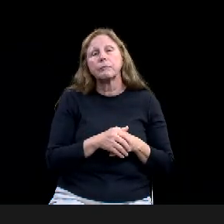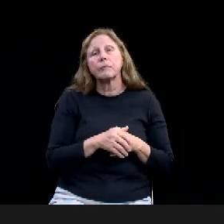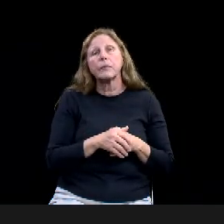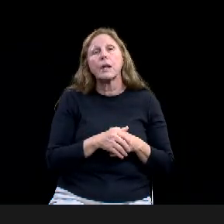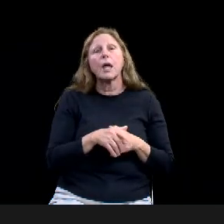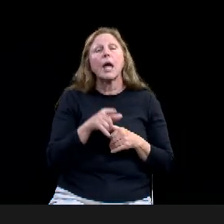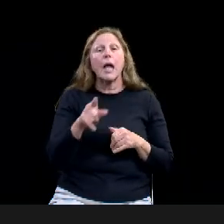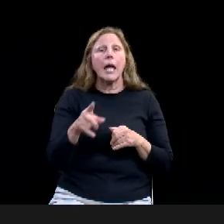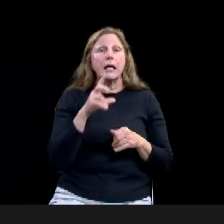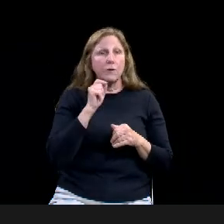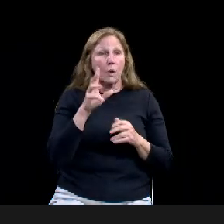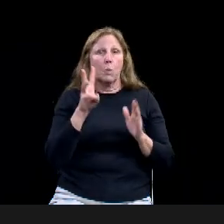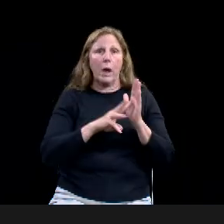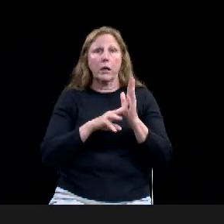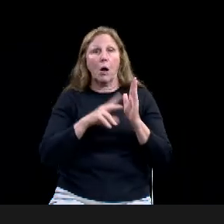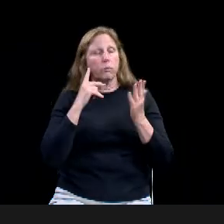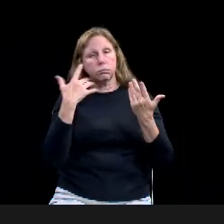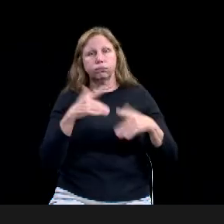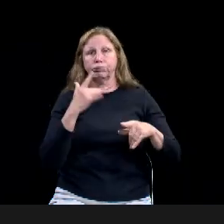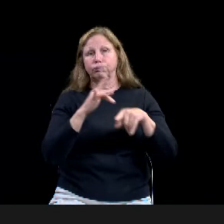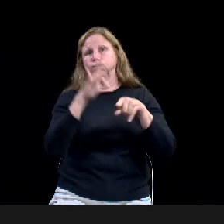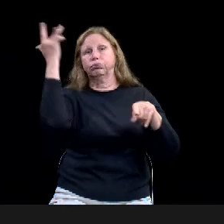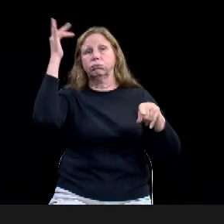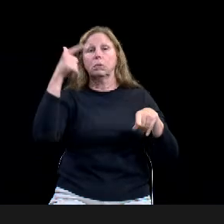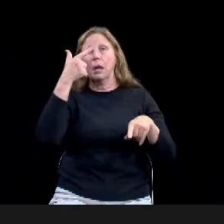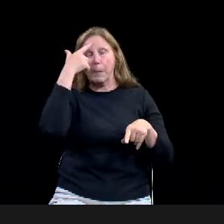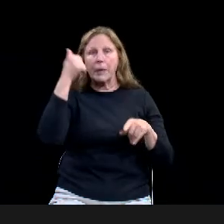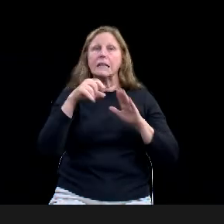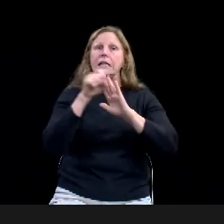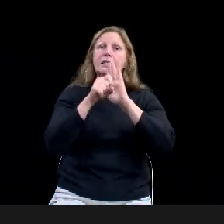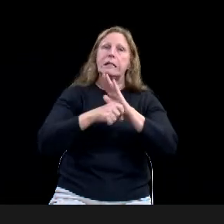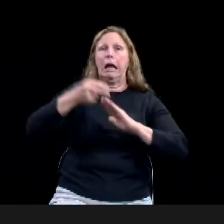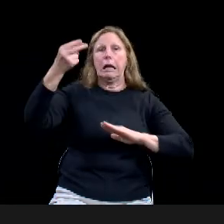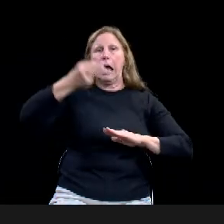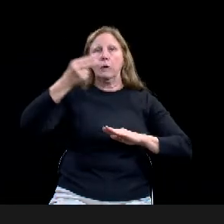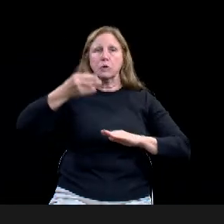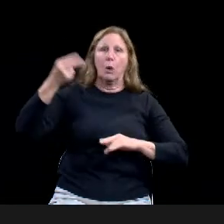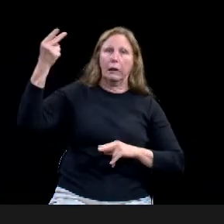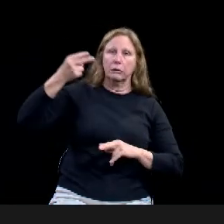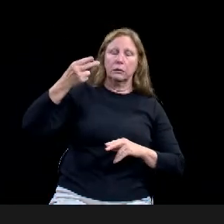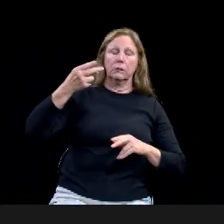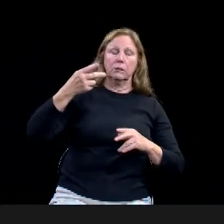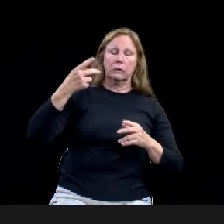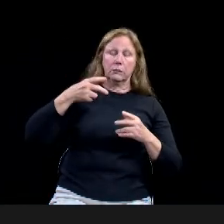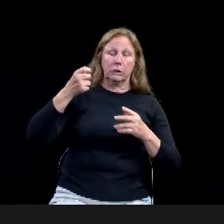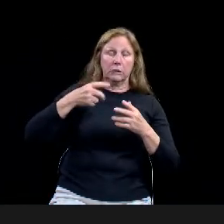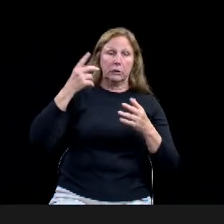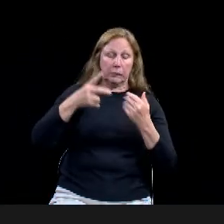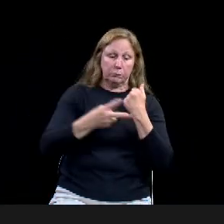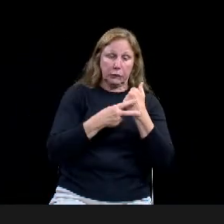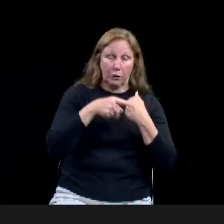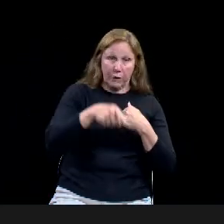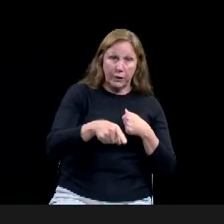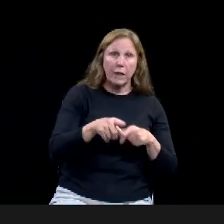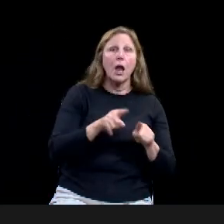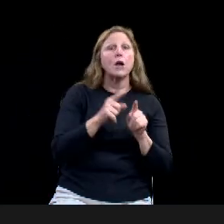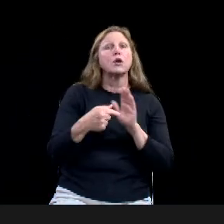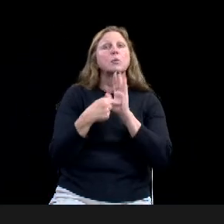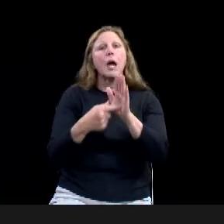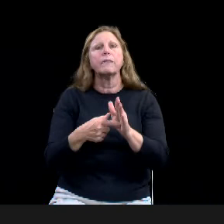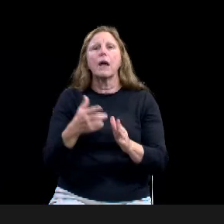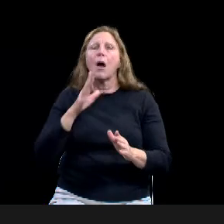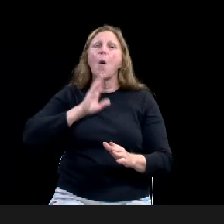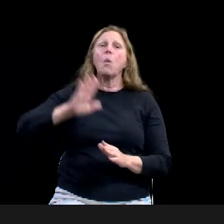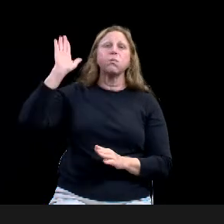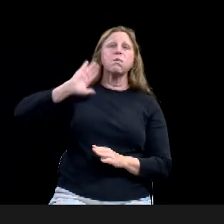preserves and displays artifacts, facilitates historical research, and provides multiple services to the state,